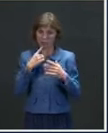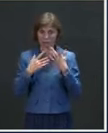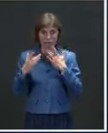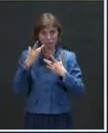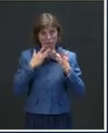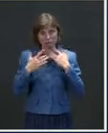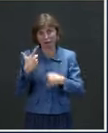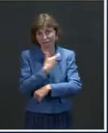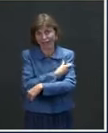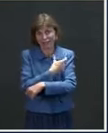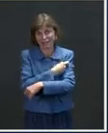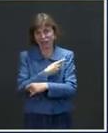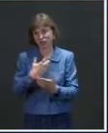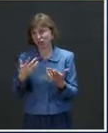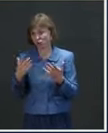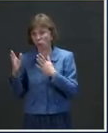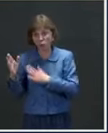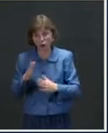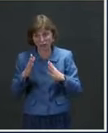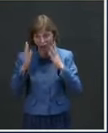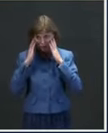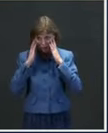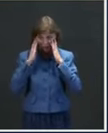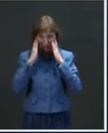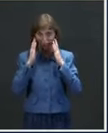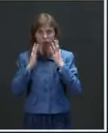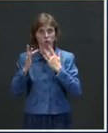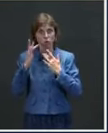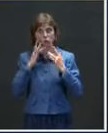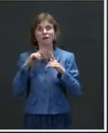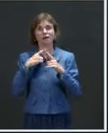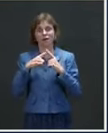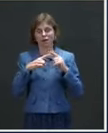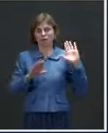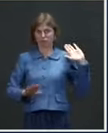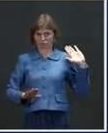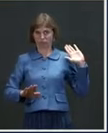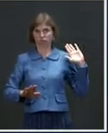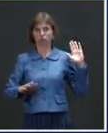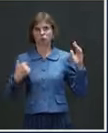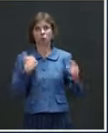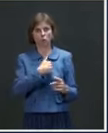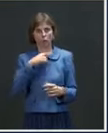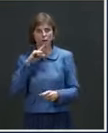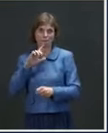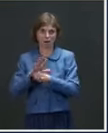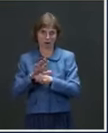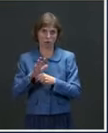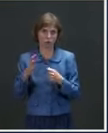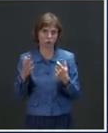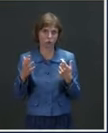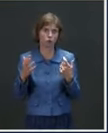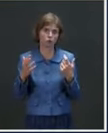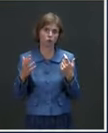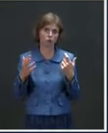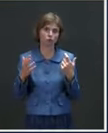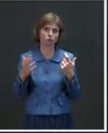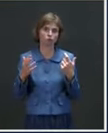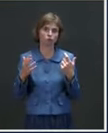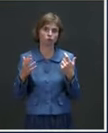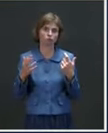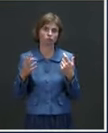short on organization. And when we got sworn in and we committed to do 100 million